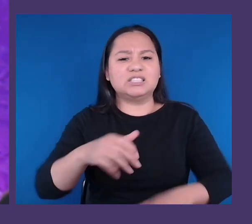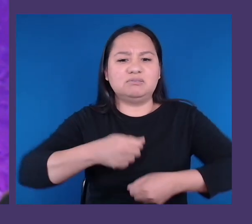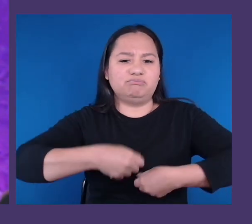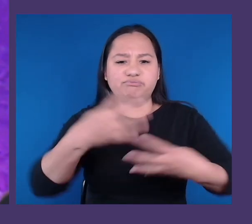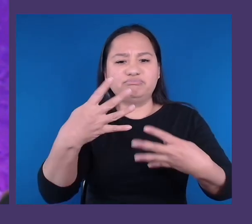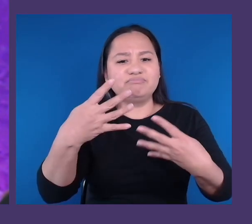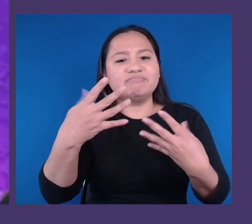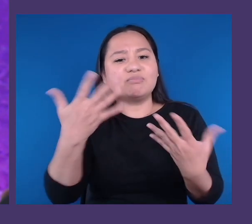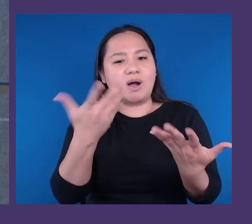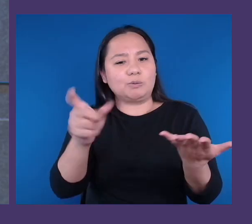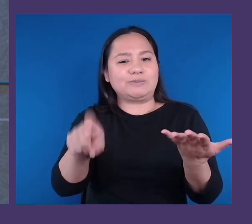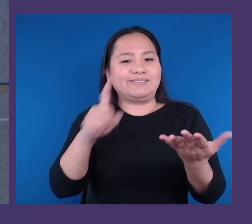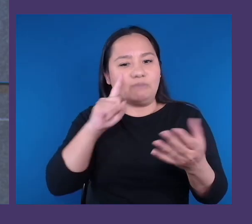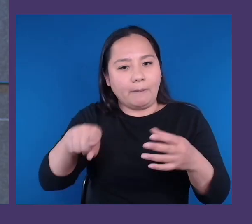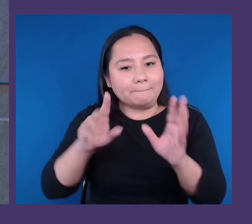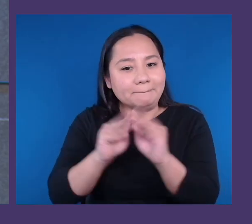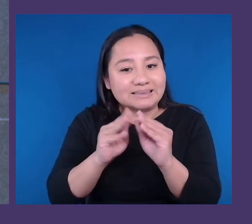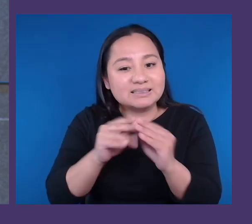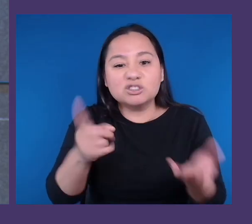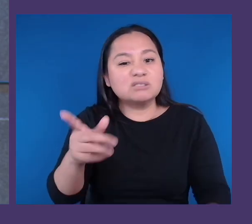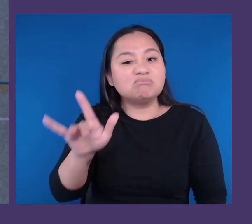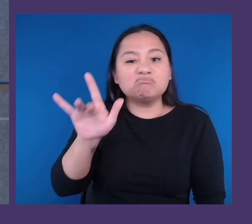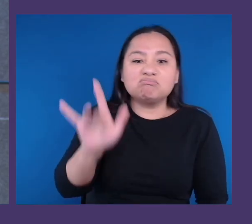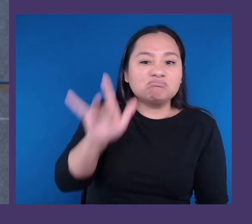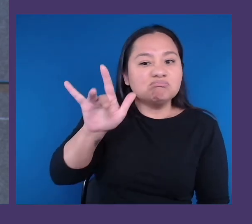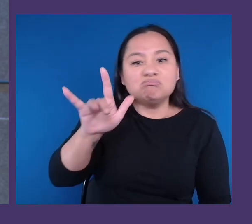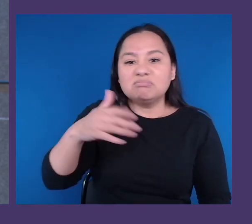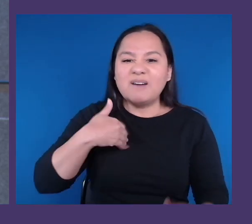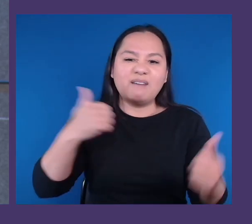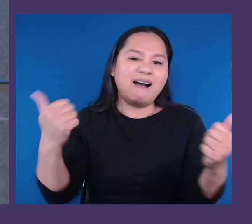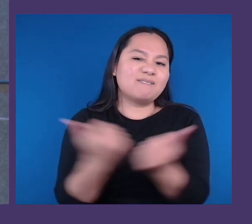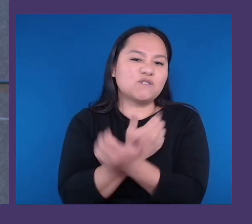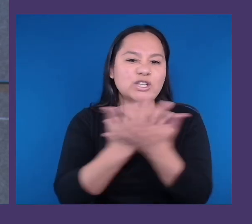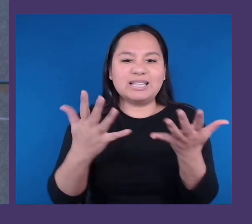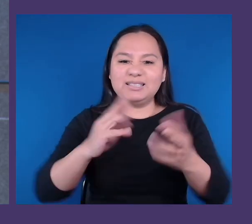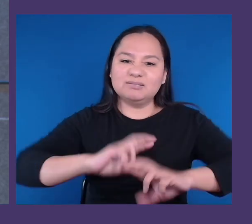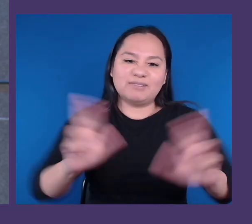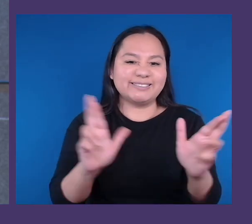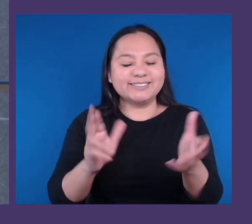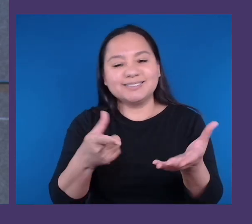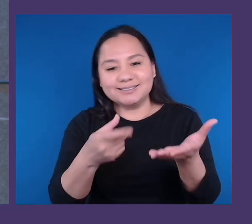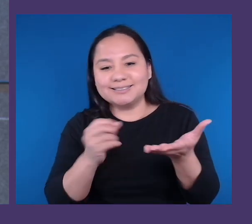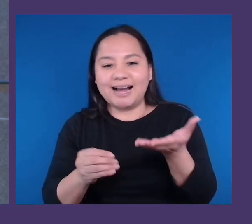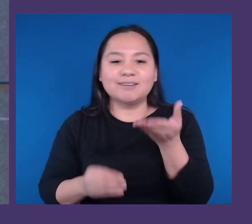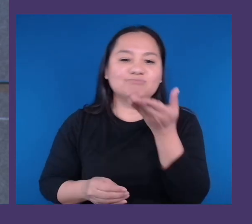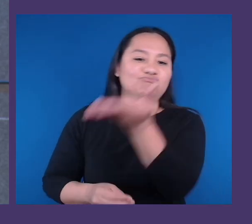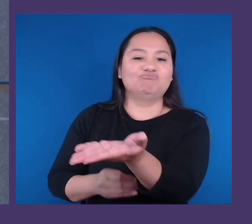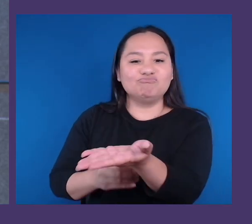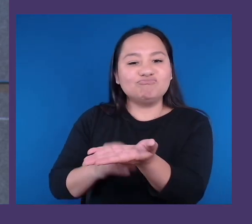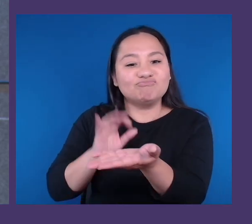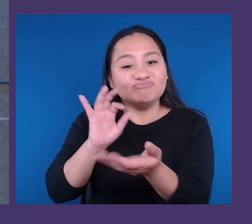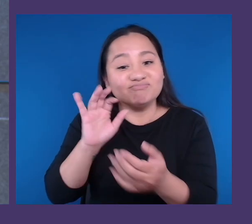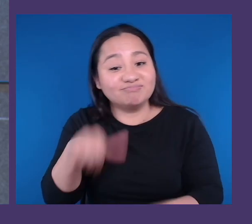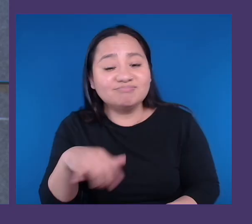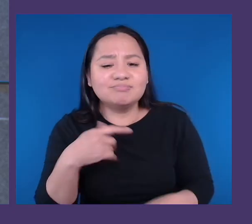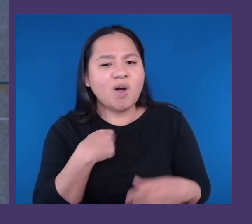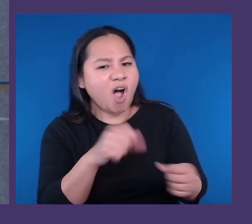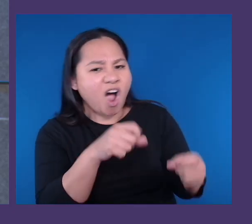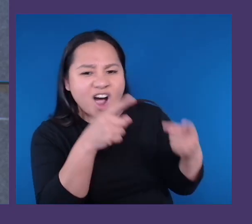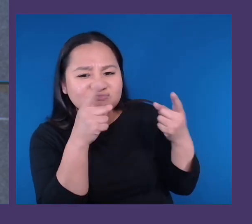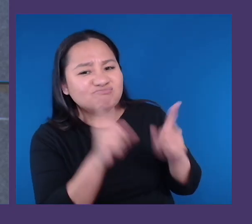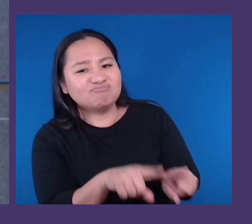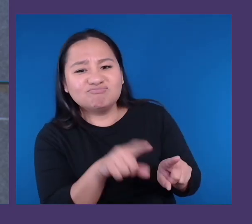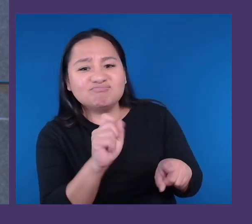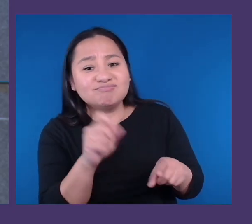share ahead of time. Yeah. No, I couldn't agree more. I think that especially as a program manager, having meeting recaps, you leave a meeting,